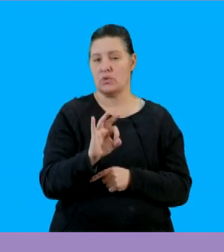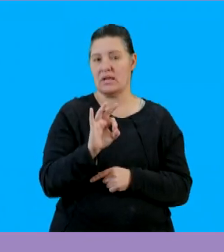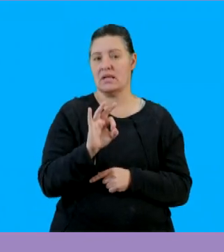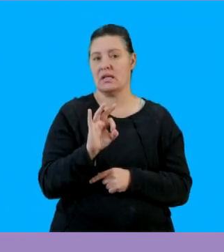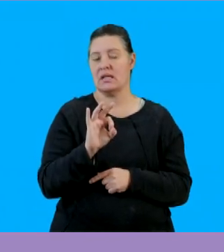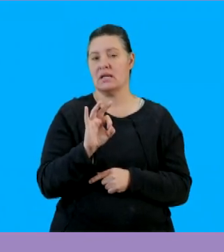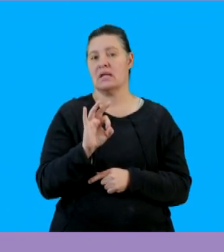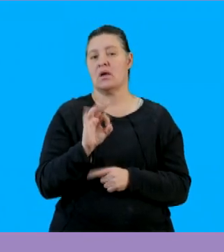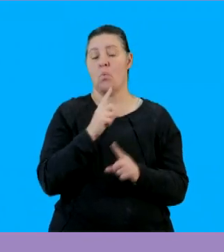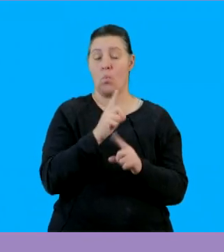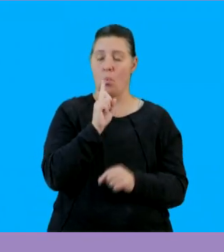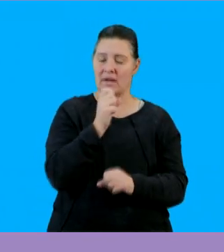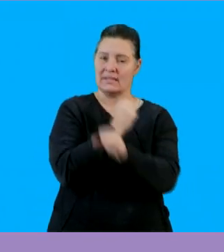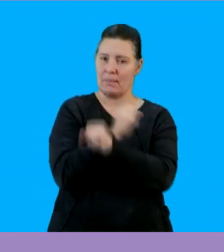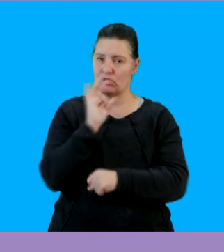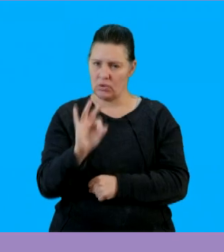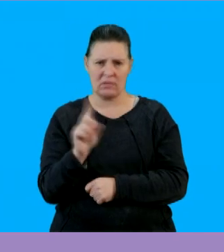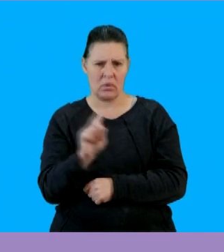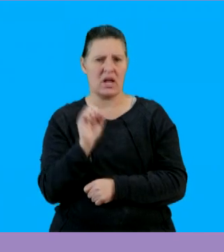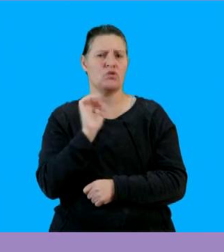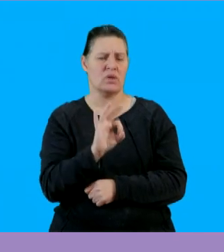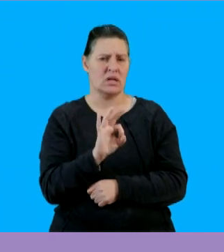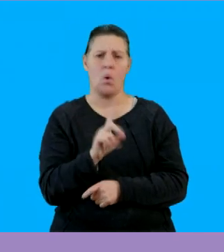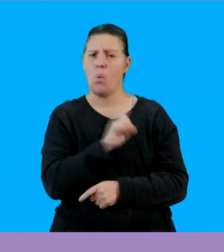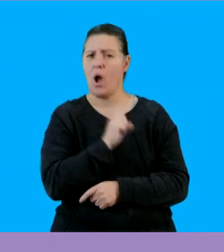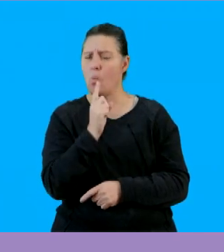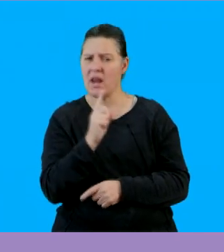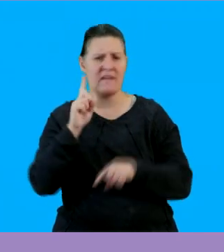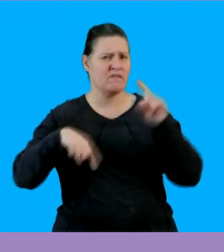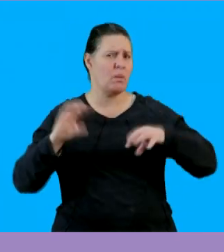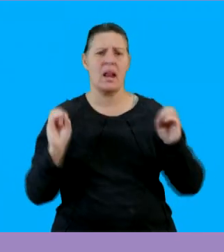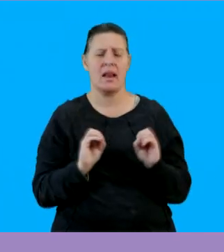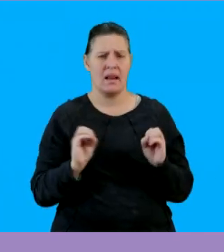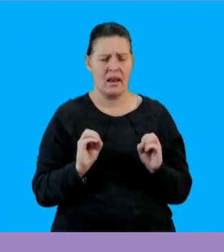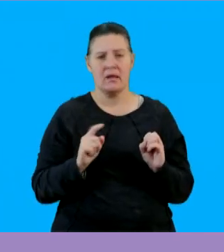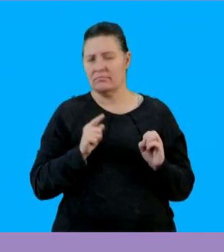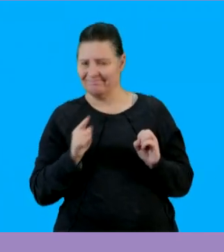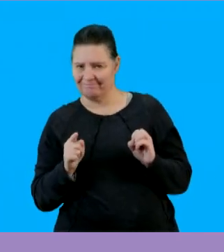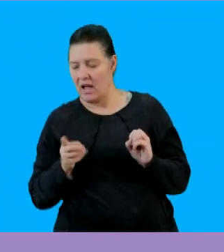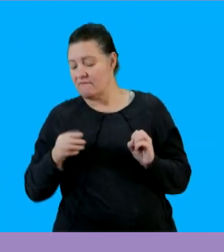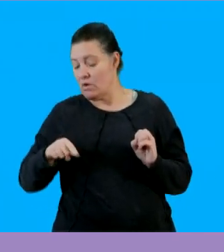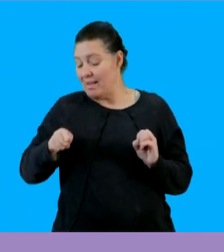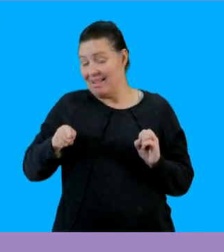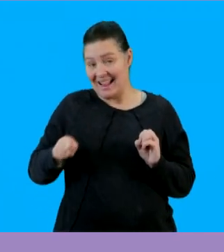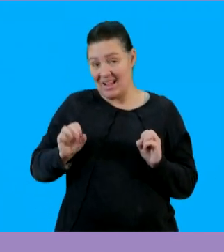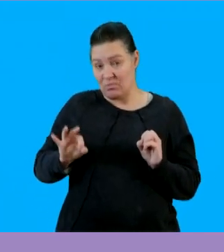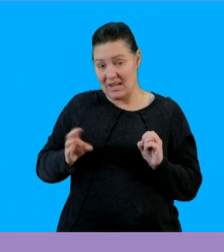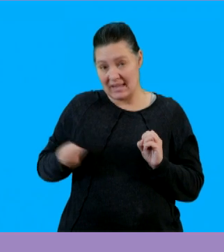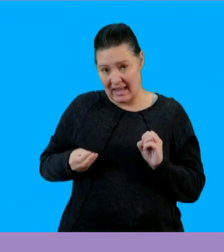we are going to say what is 1 multiplied by 3 that is 3 and then because the 1 does not have any variables with it we are